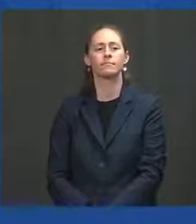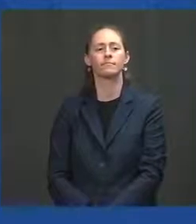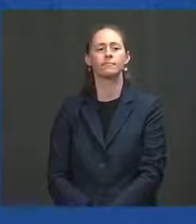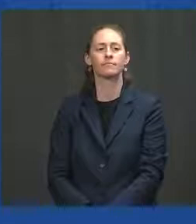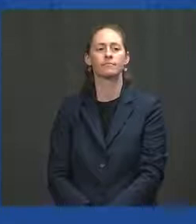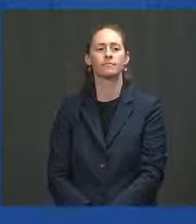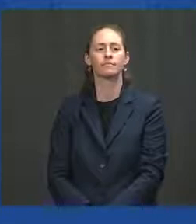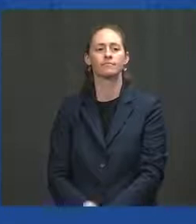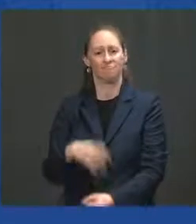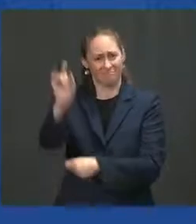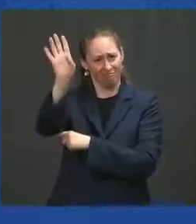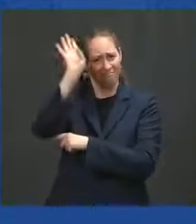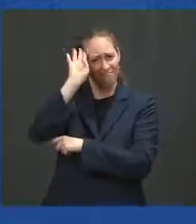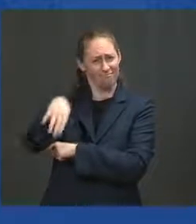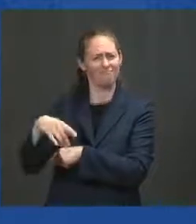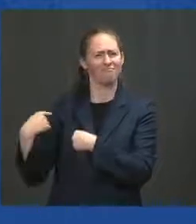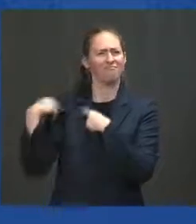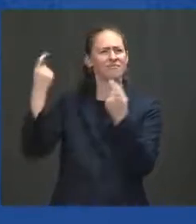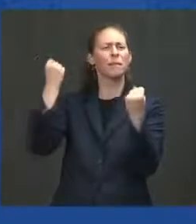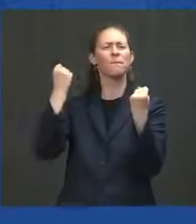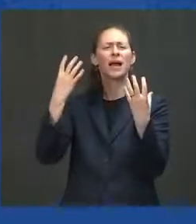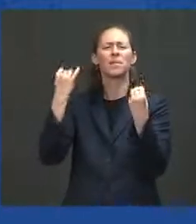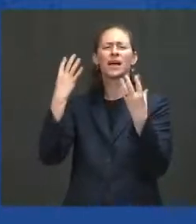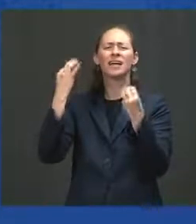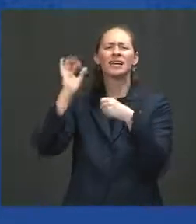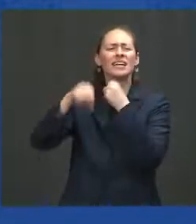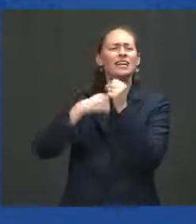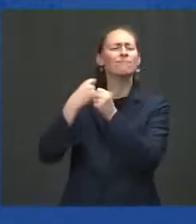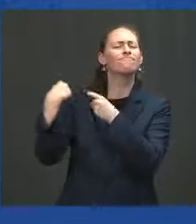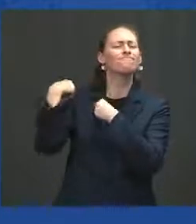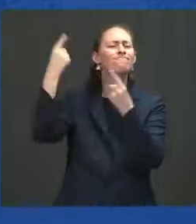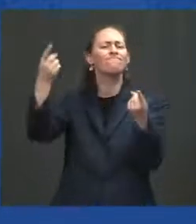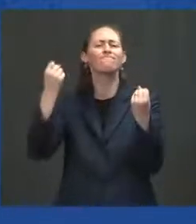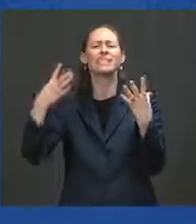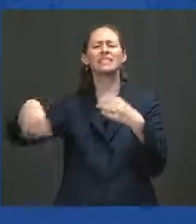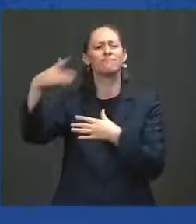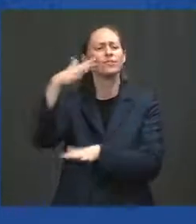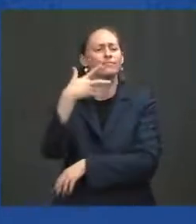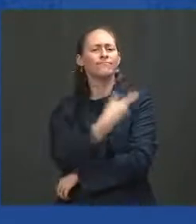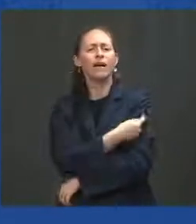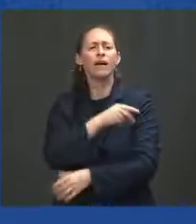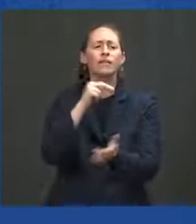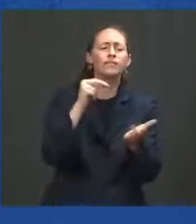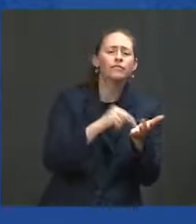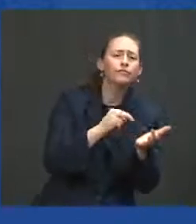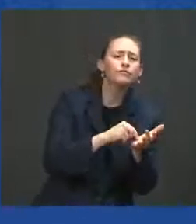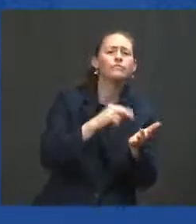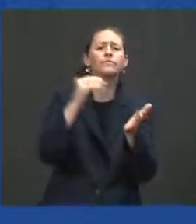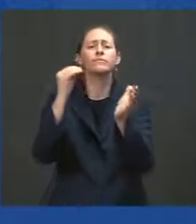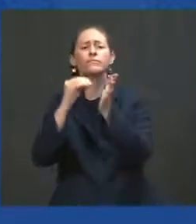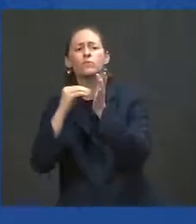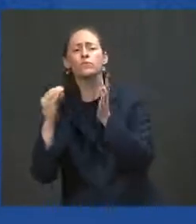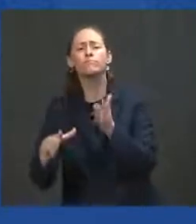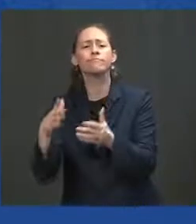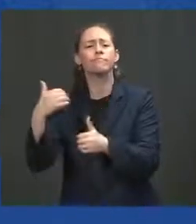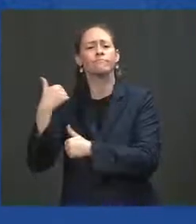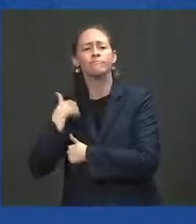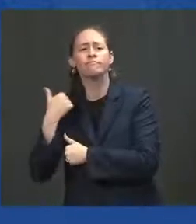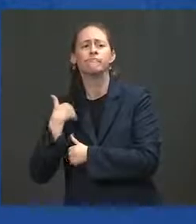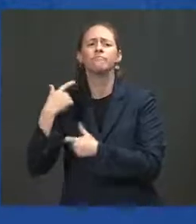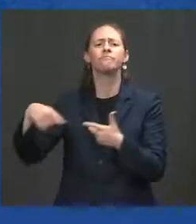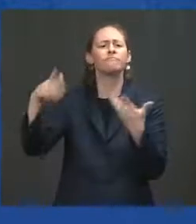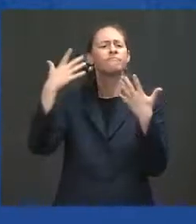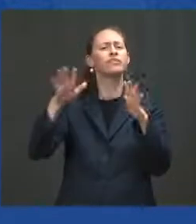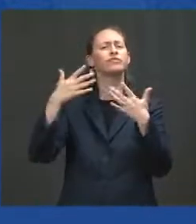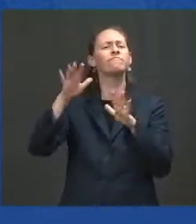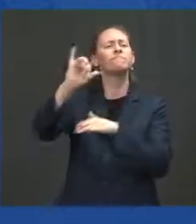Students, healthcare professionals, our troops are typically required to receive vaccination to prevent everything from polio to